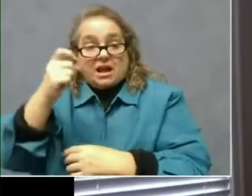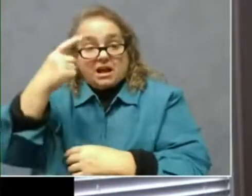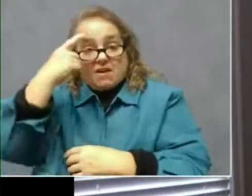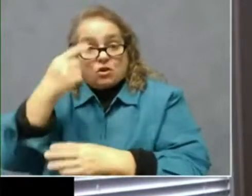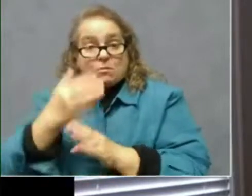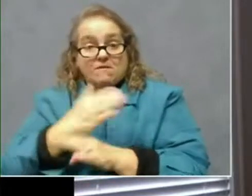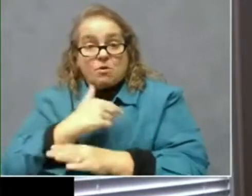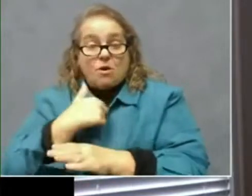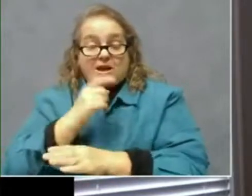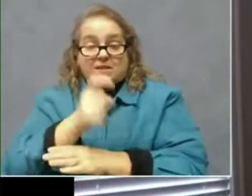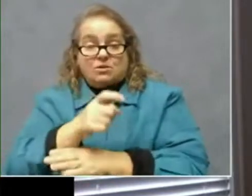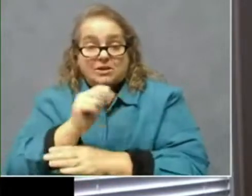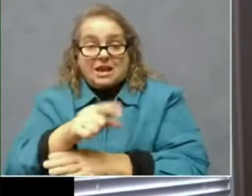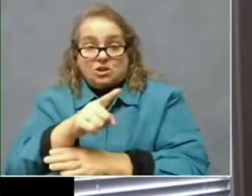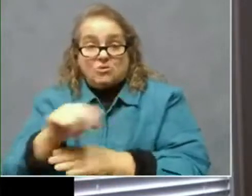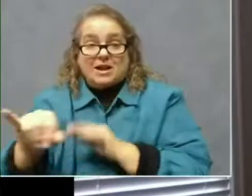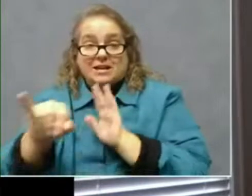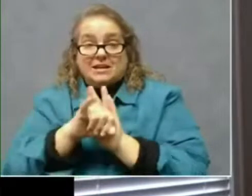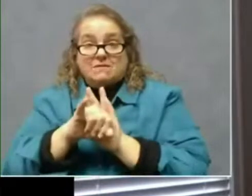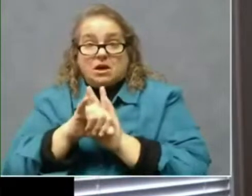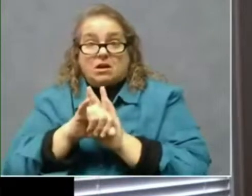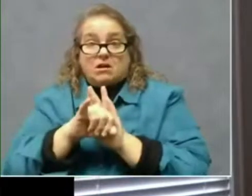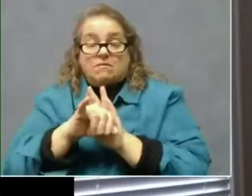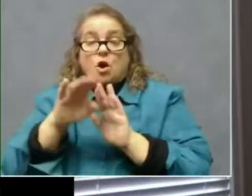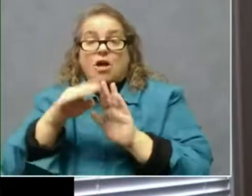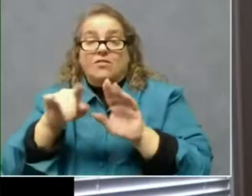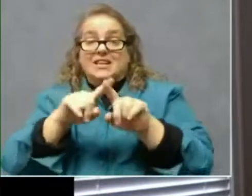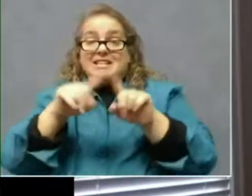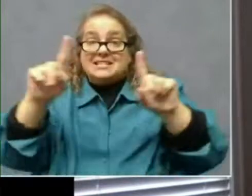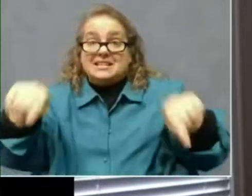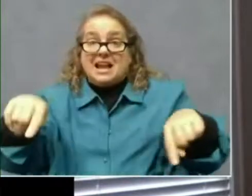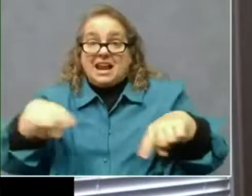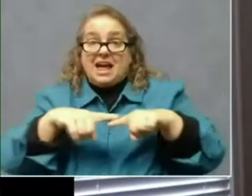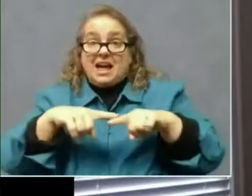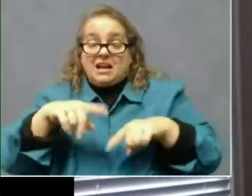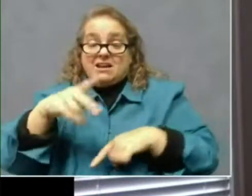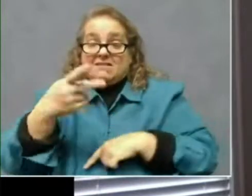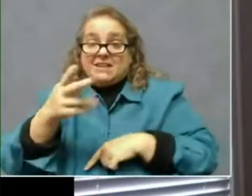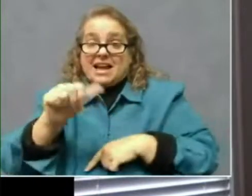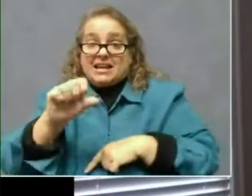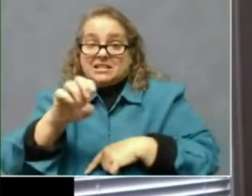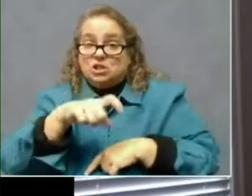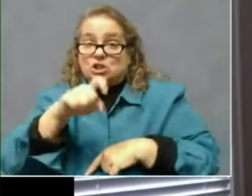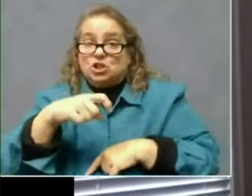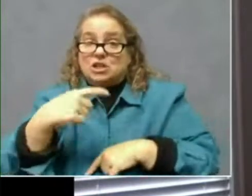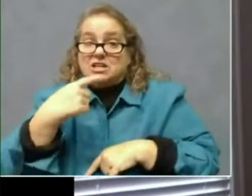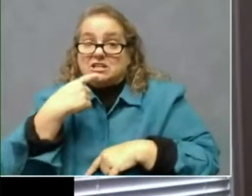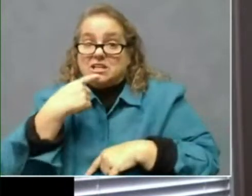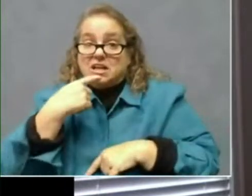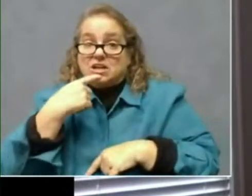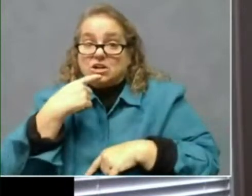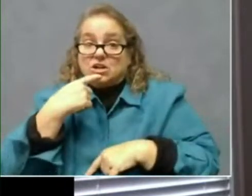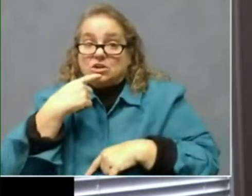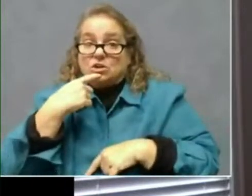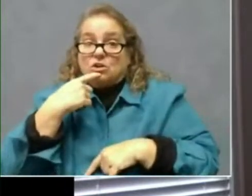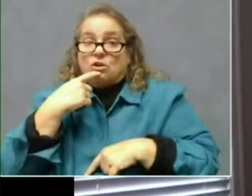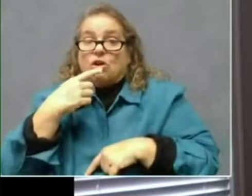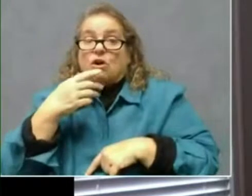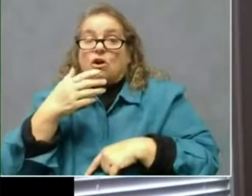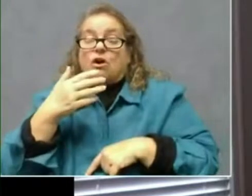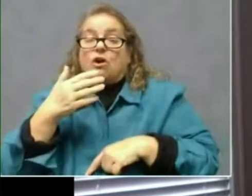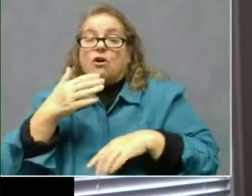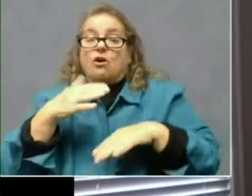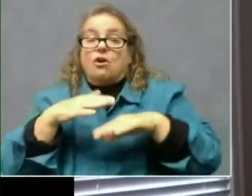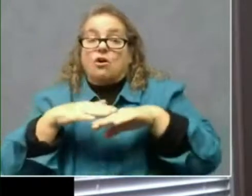on the slide we showed for the phasing, it should have said greater than or equal to all those ages. So it's a minor